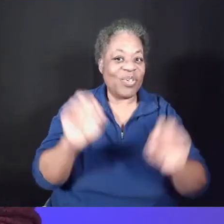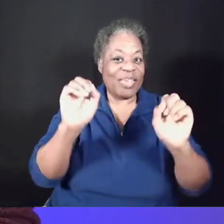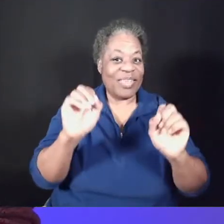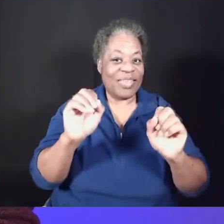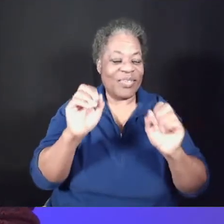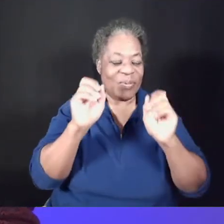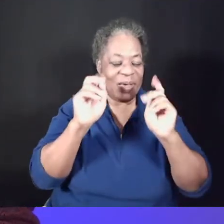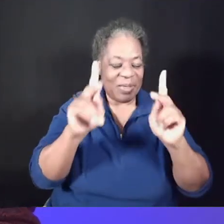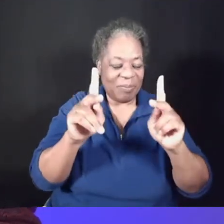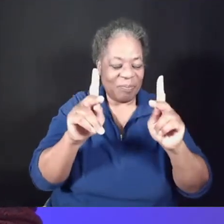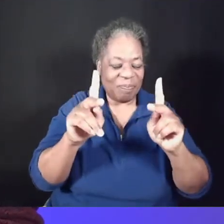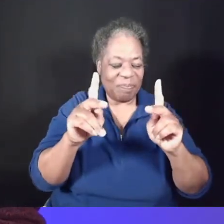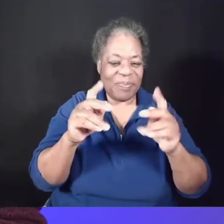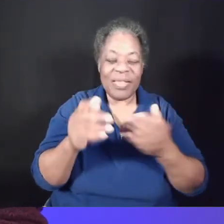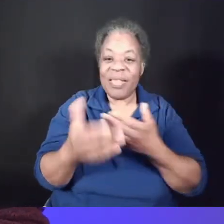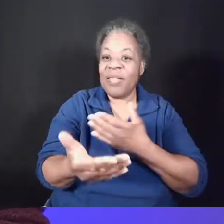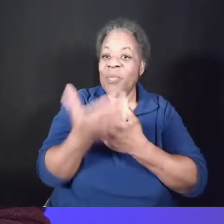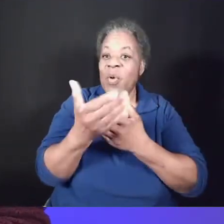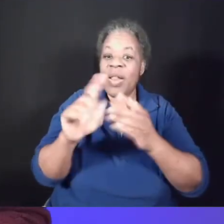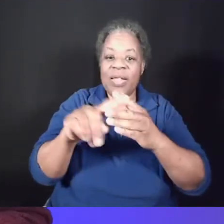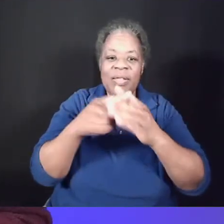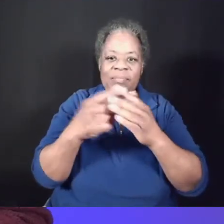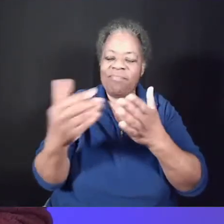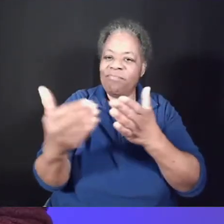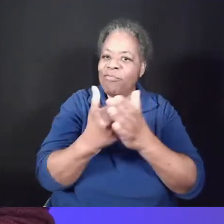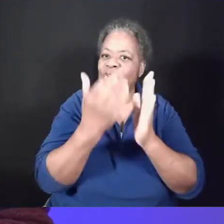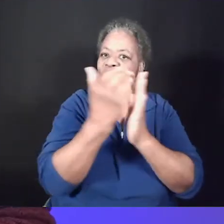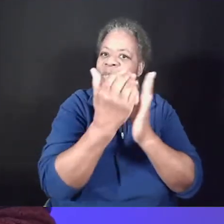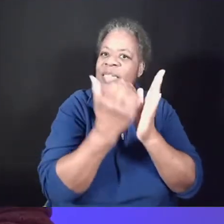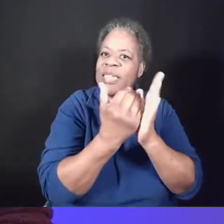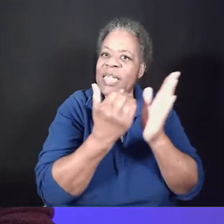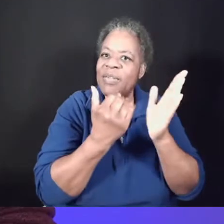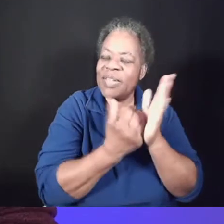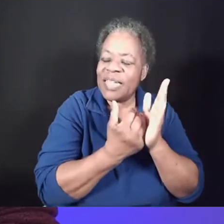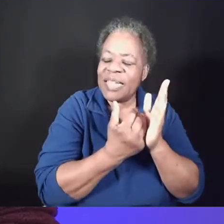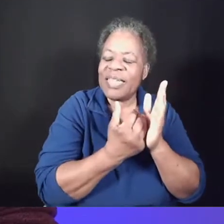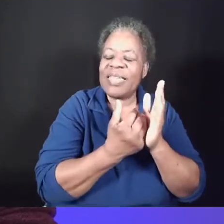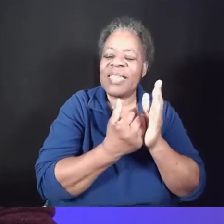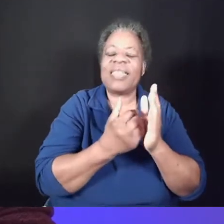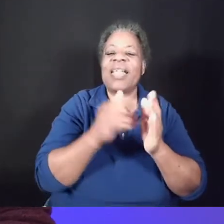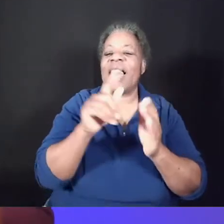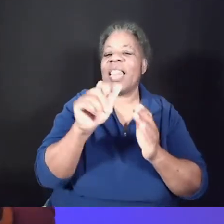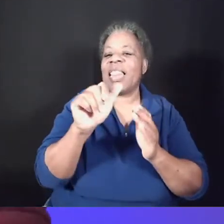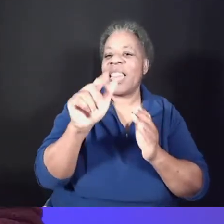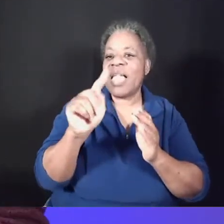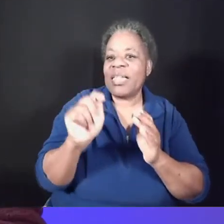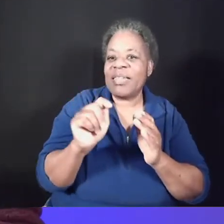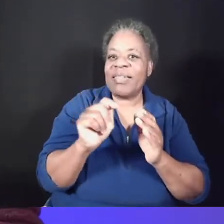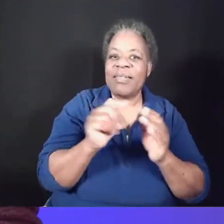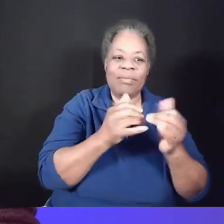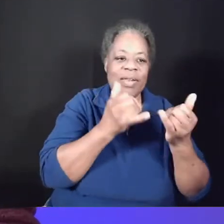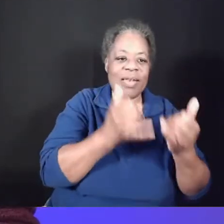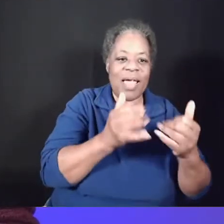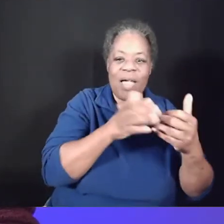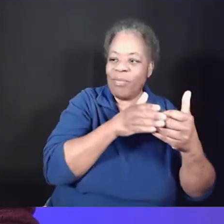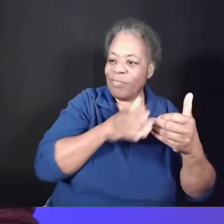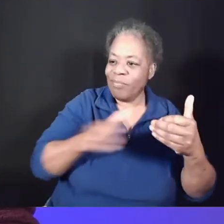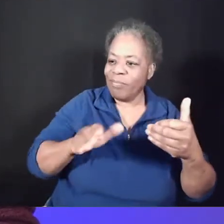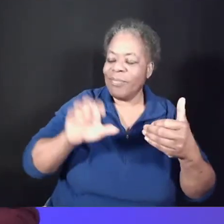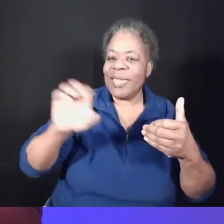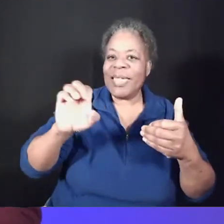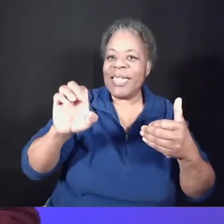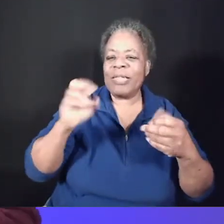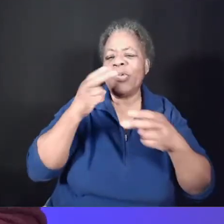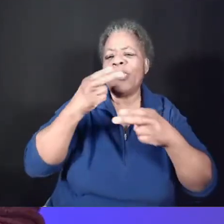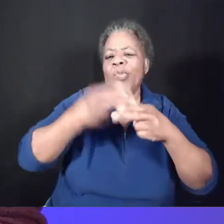we're starting a new series this Lenten season, which is the time between now and Easter. The series is called Changemaker.